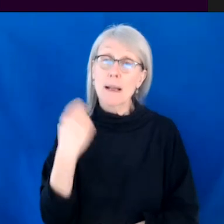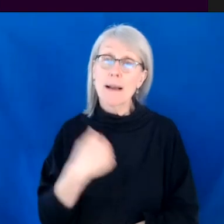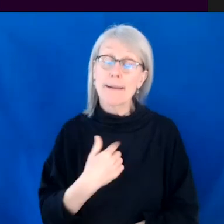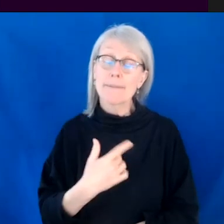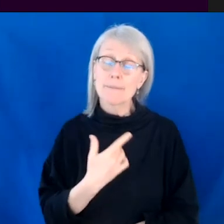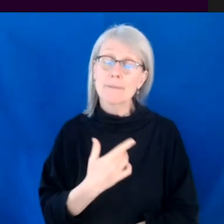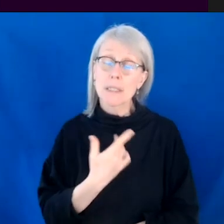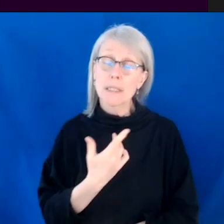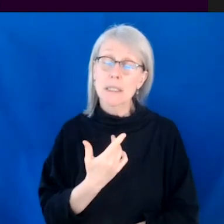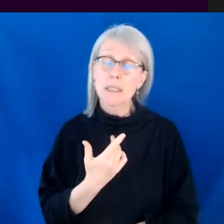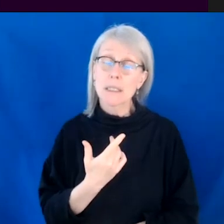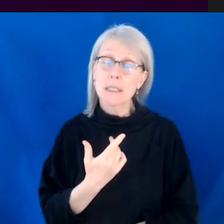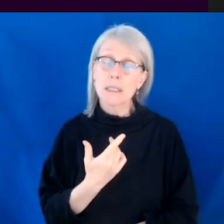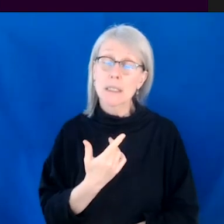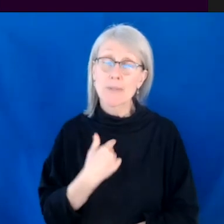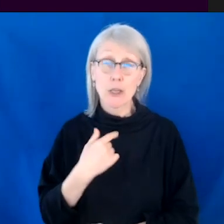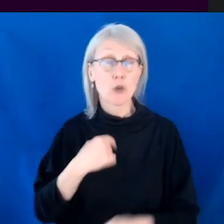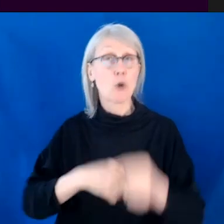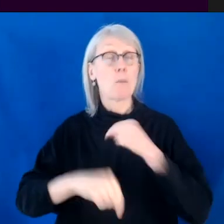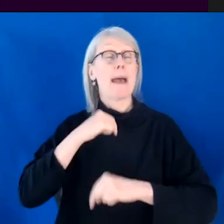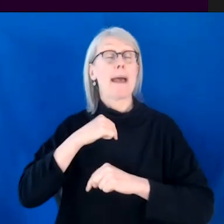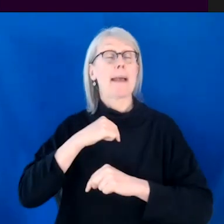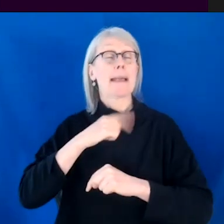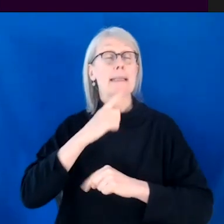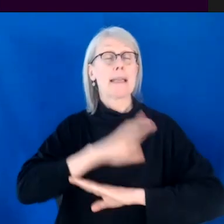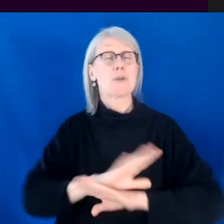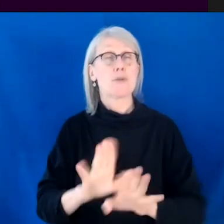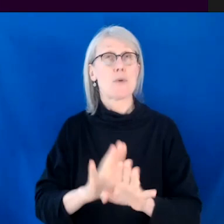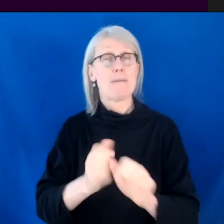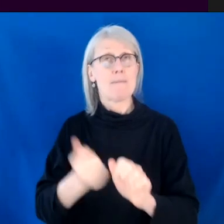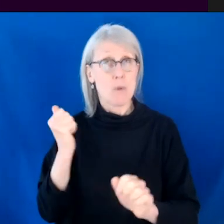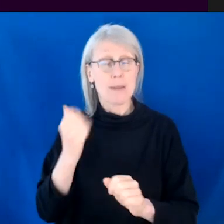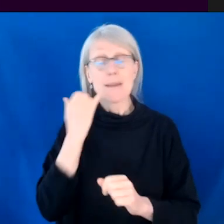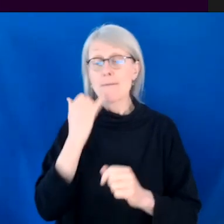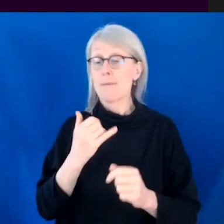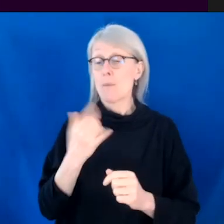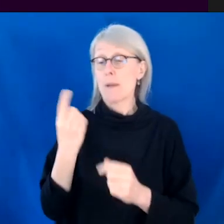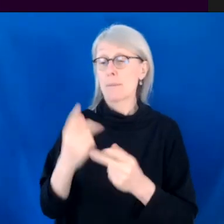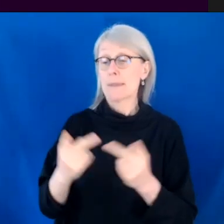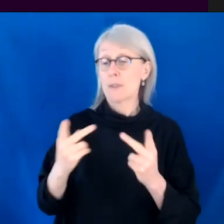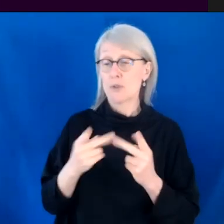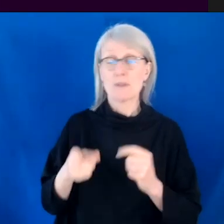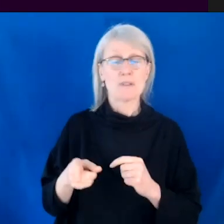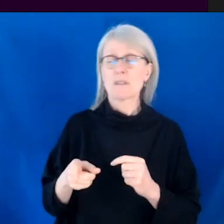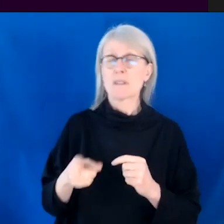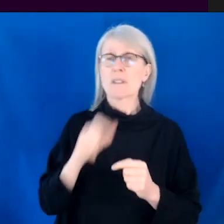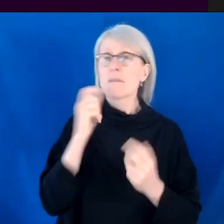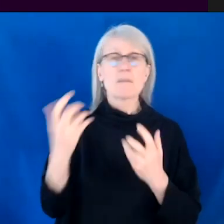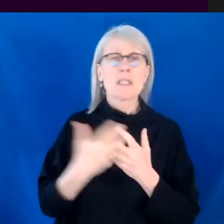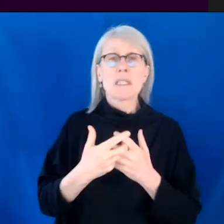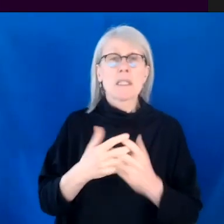I would tell my past self is that I had this job that was like a really bad situation for me. And I just